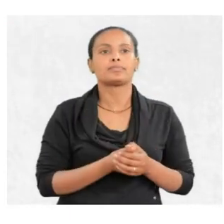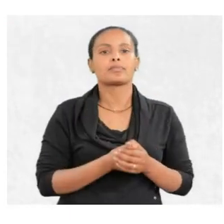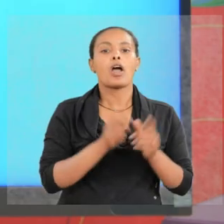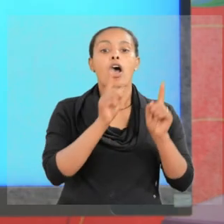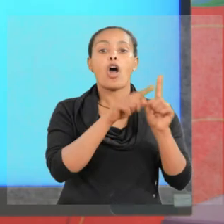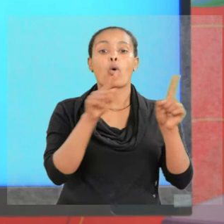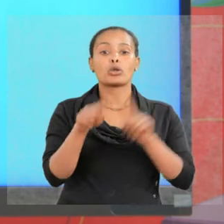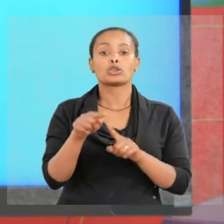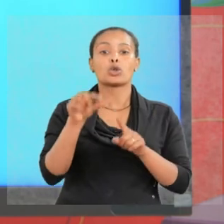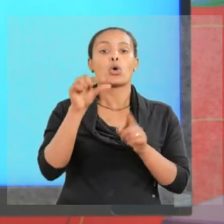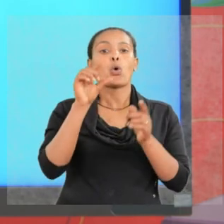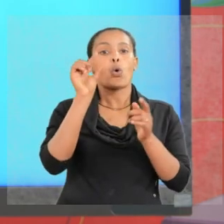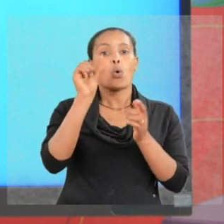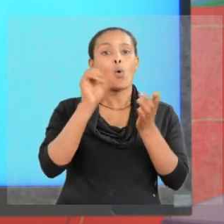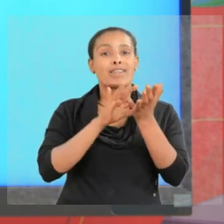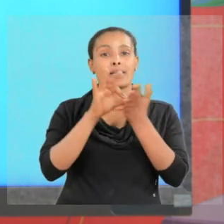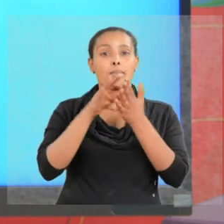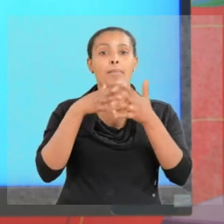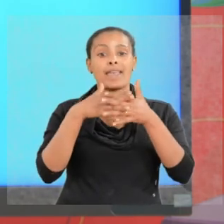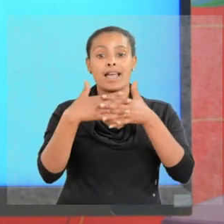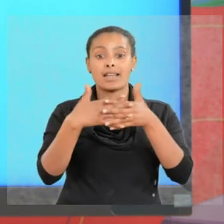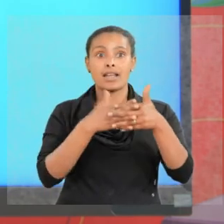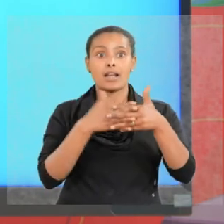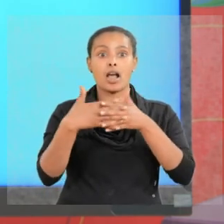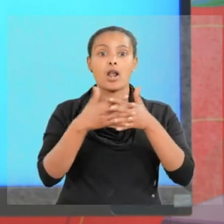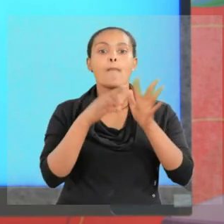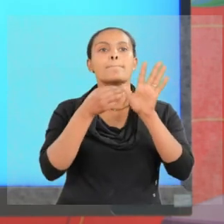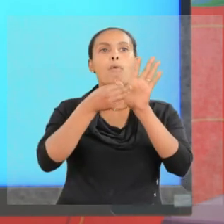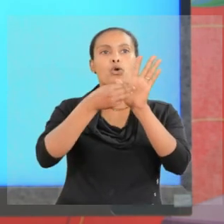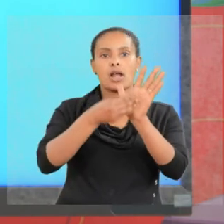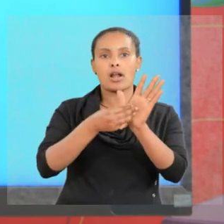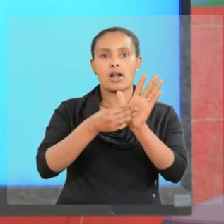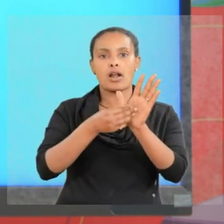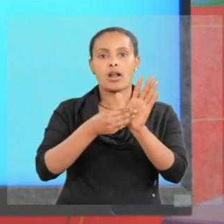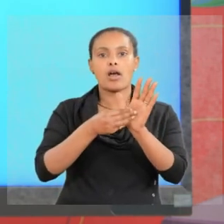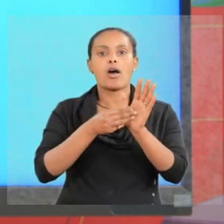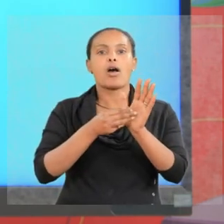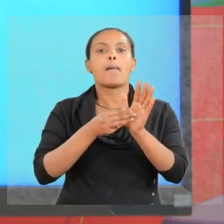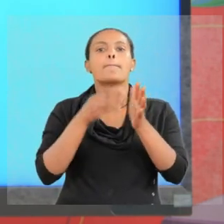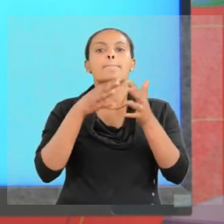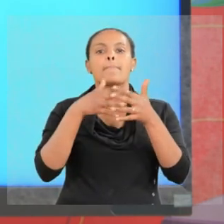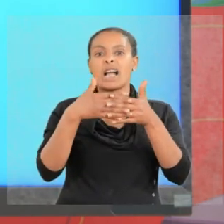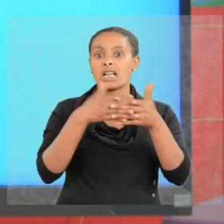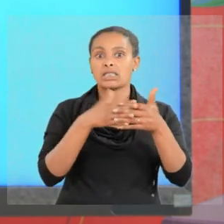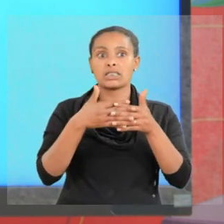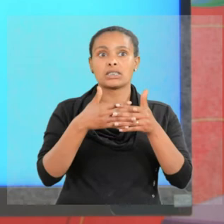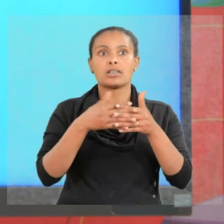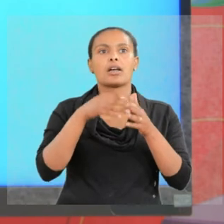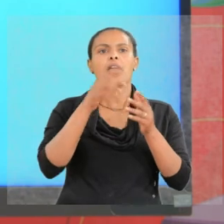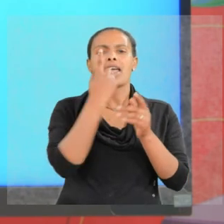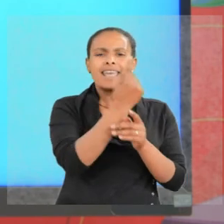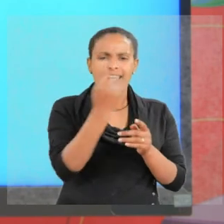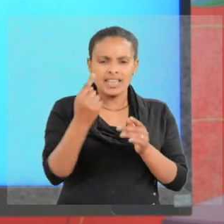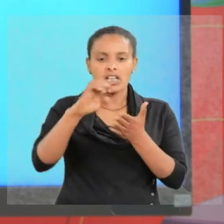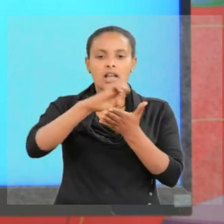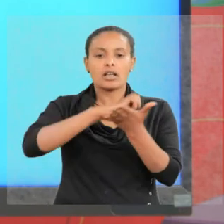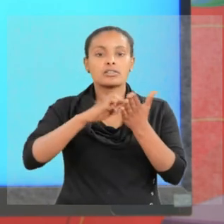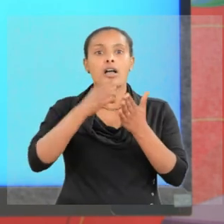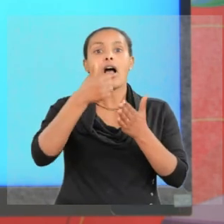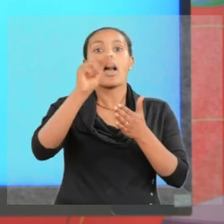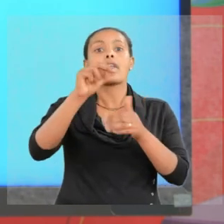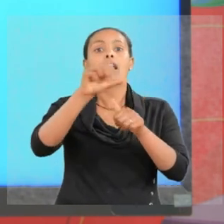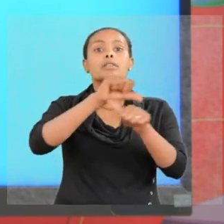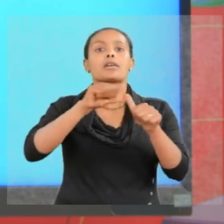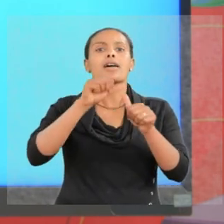According to quantum mechanical model or quantum mechanics, each electron in an atom